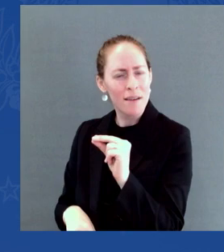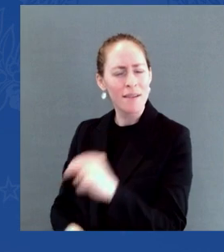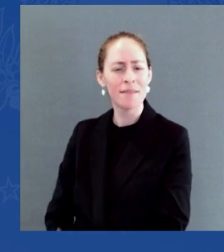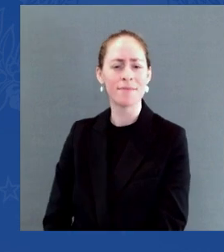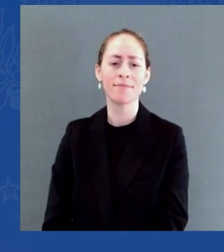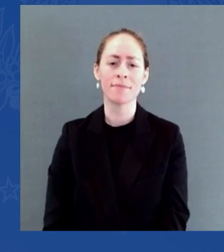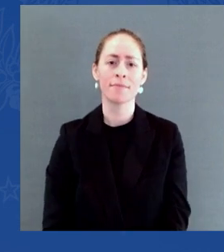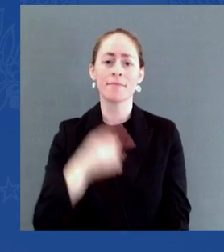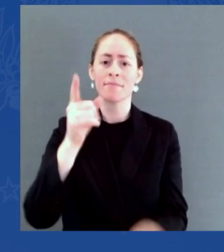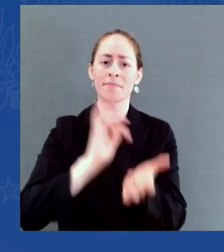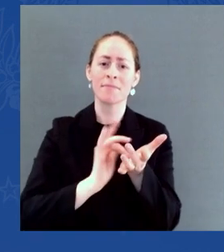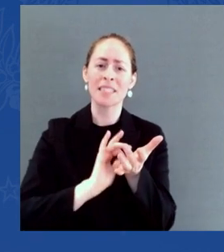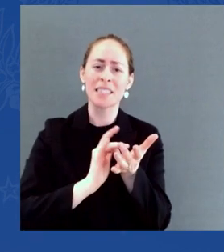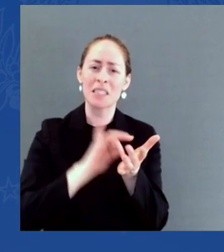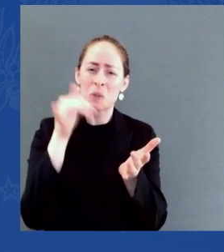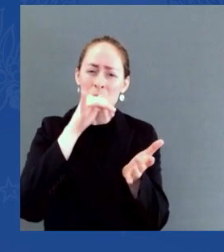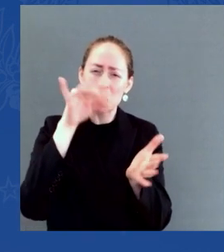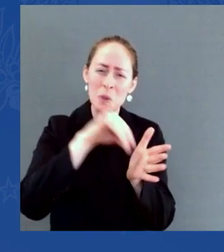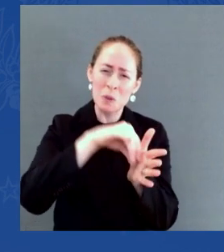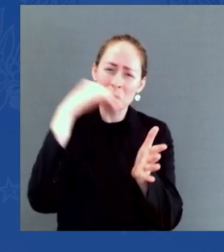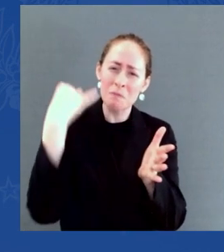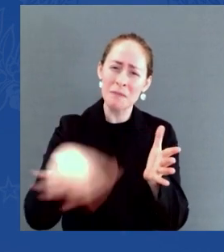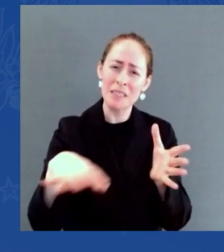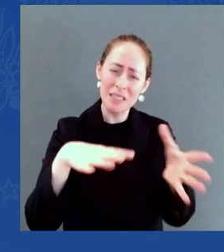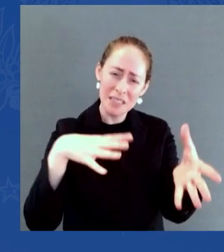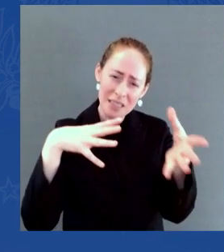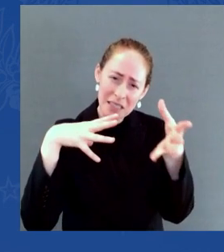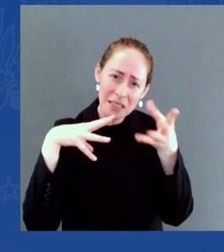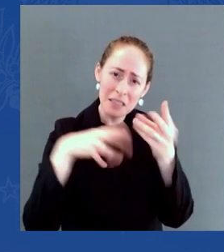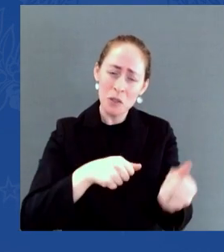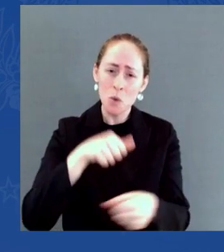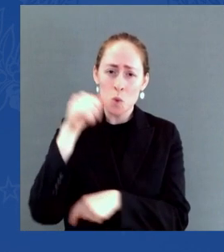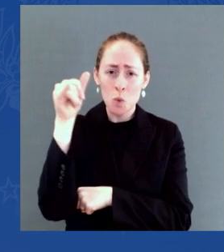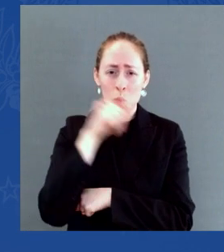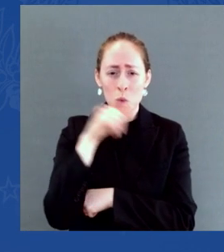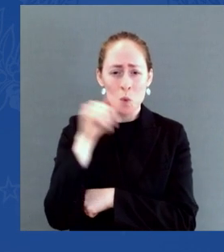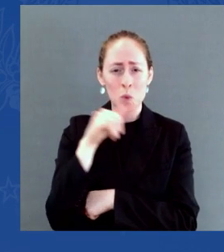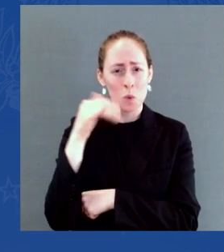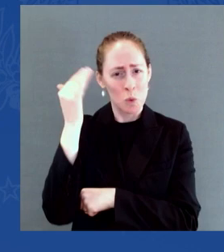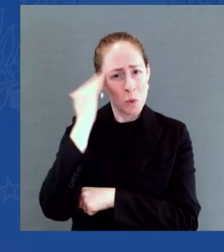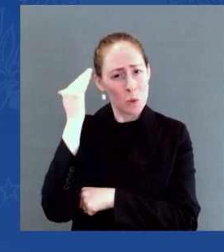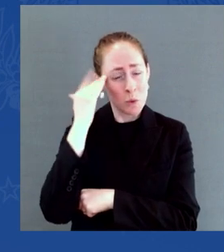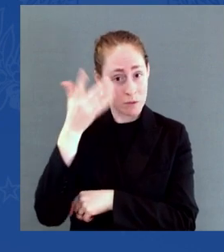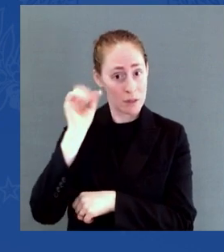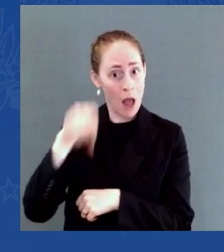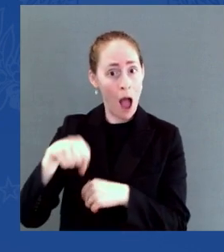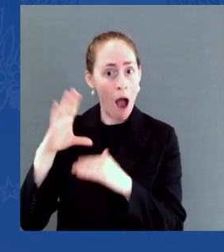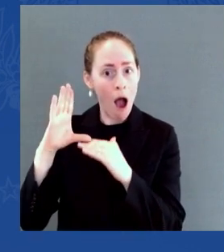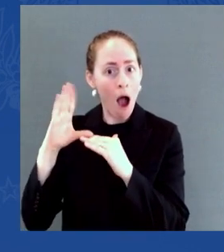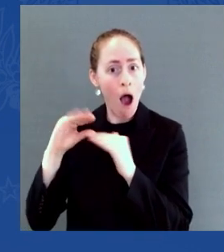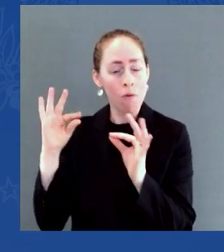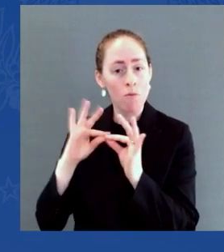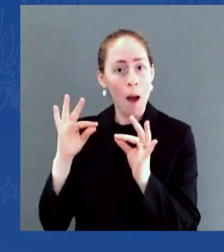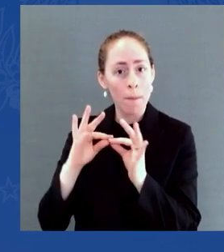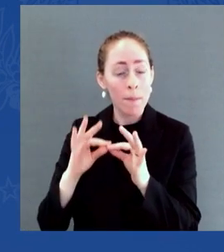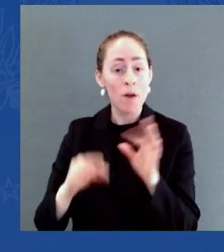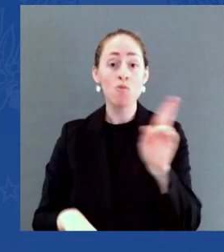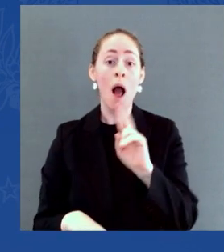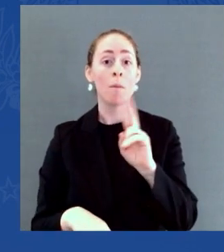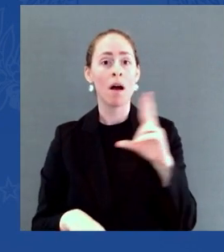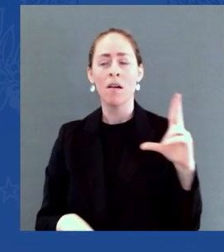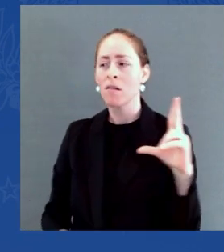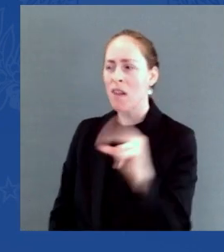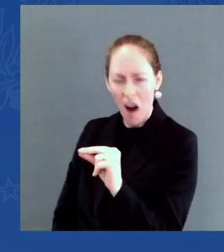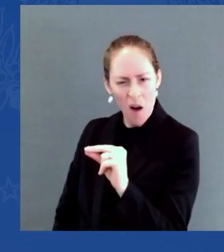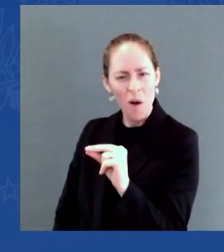200,000 children, for example, who need regular doses of insulin, should continue to pay as much as $1,000 a month